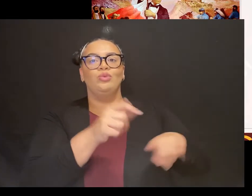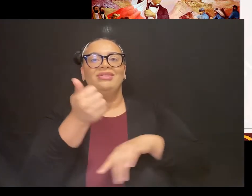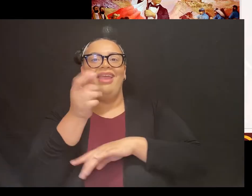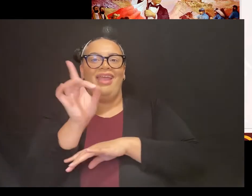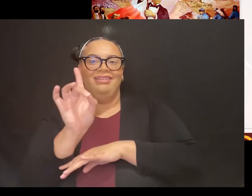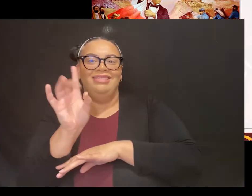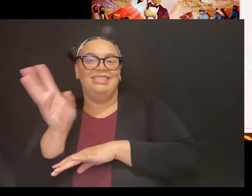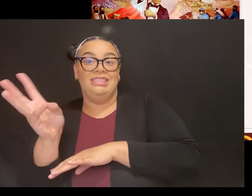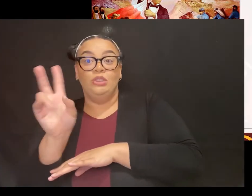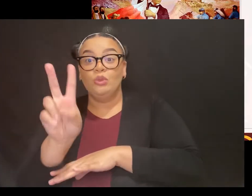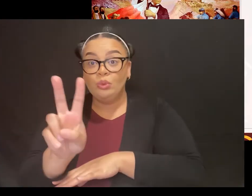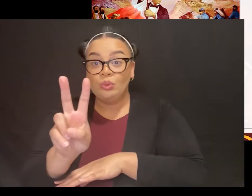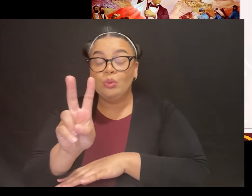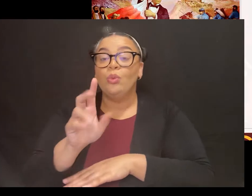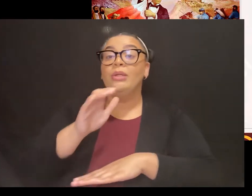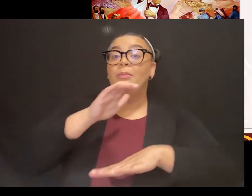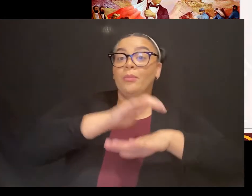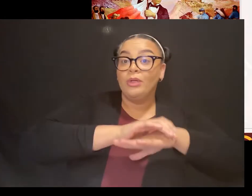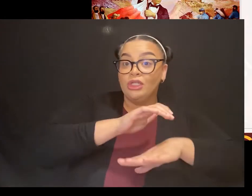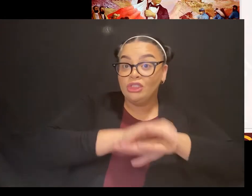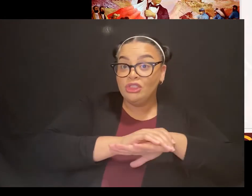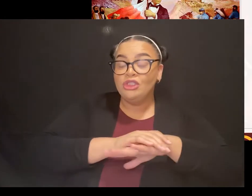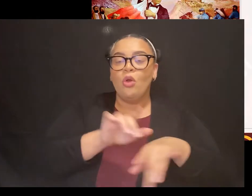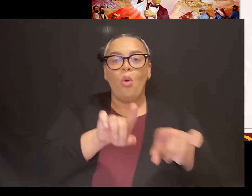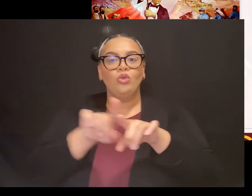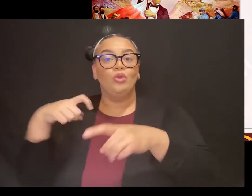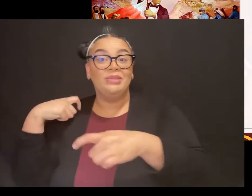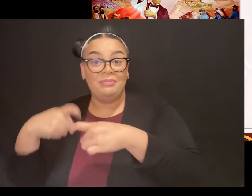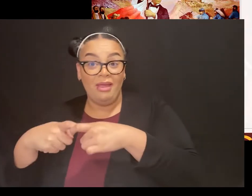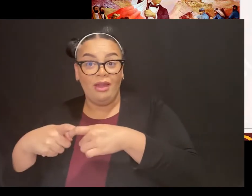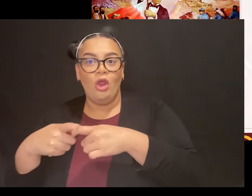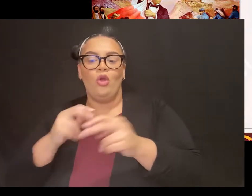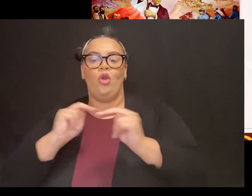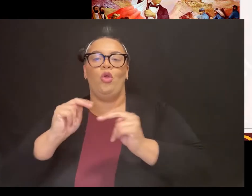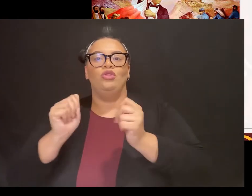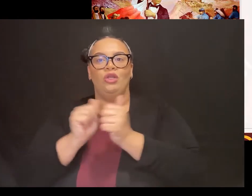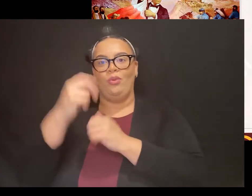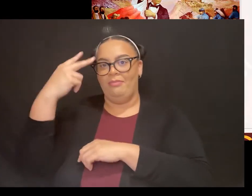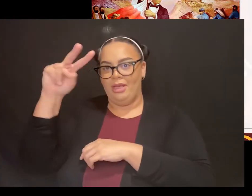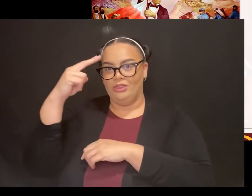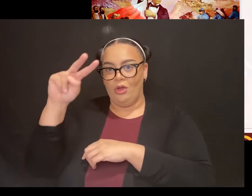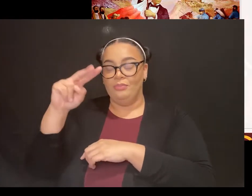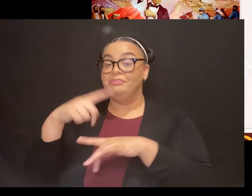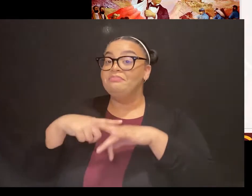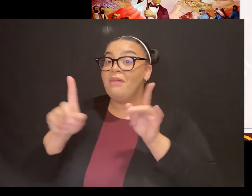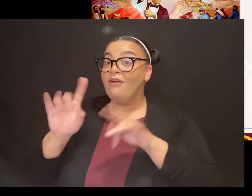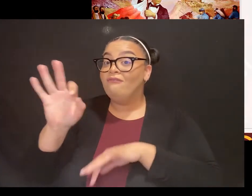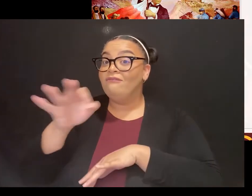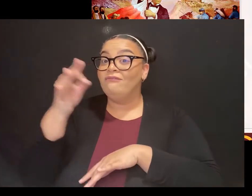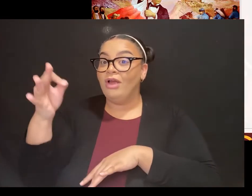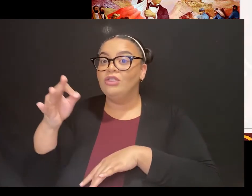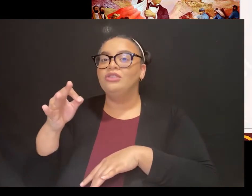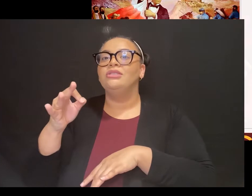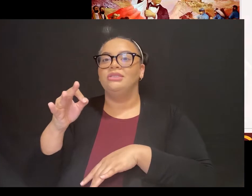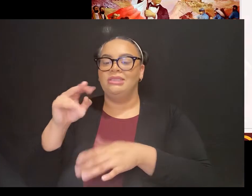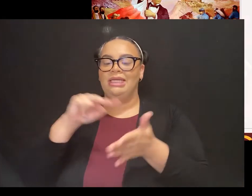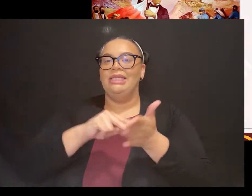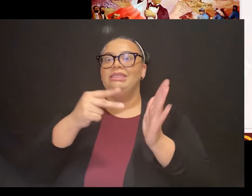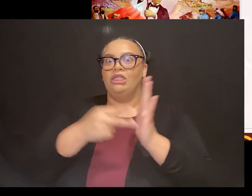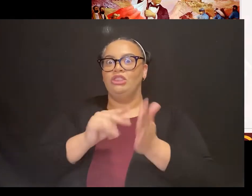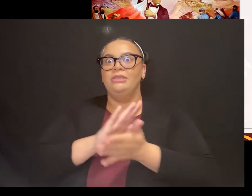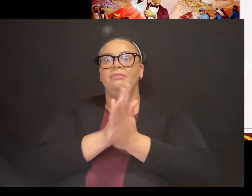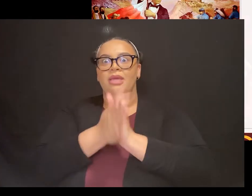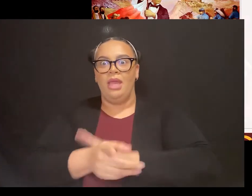Mexico. France's true intentions were apparent when they proceeded to invade Mexico anyway.